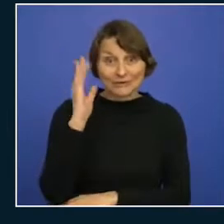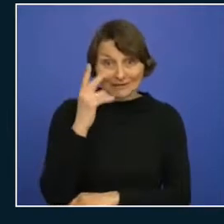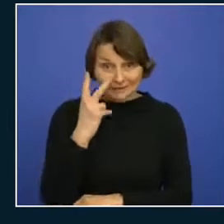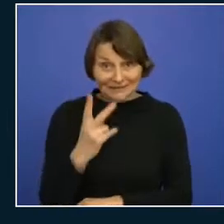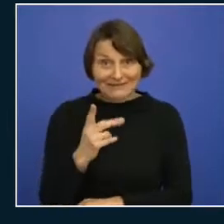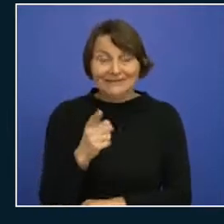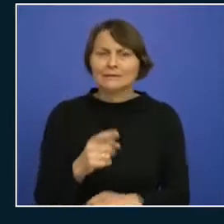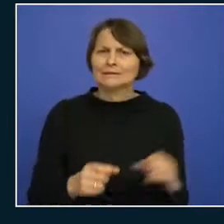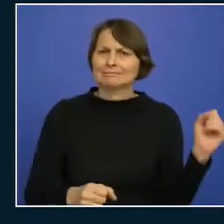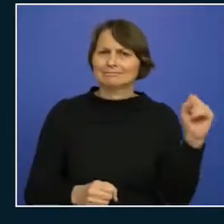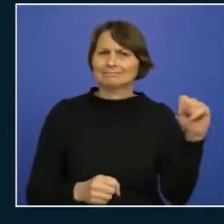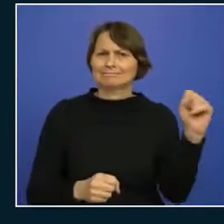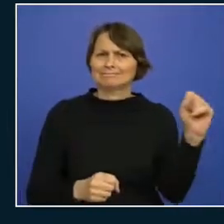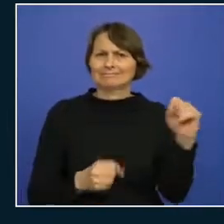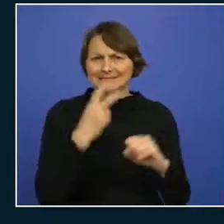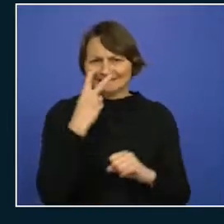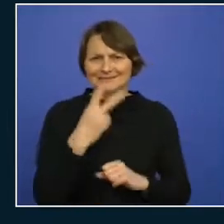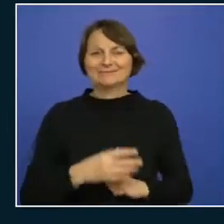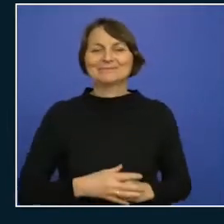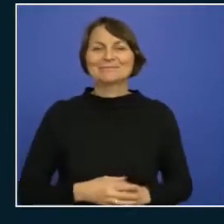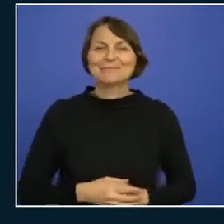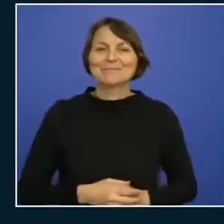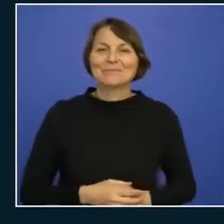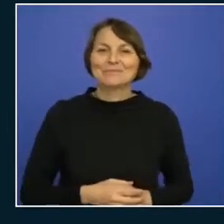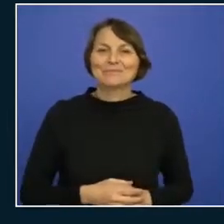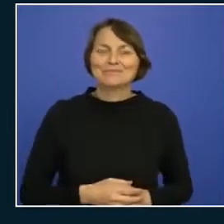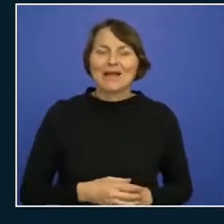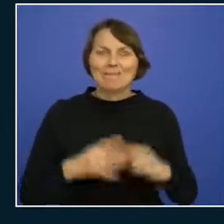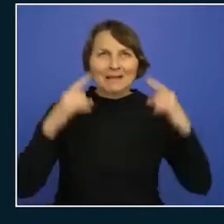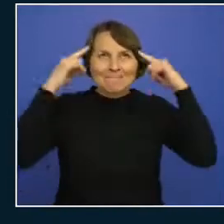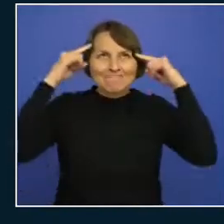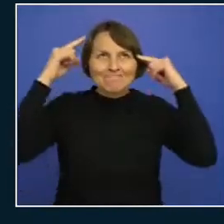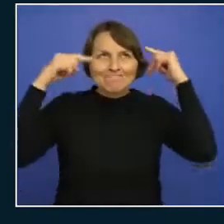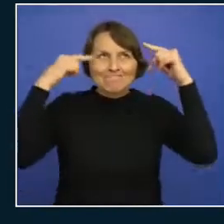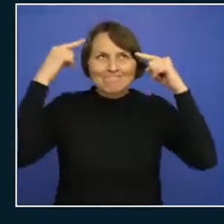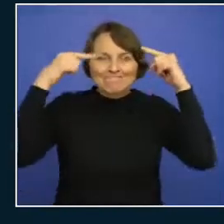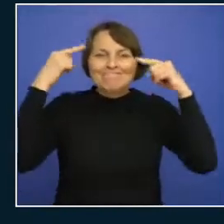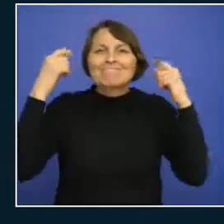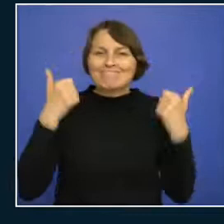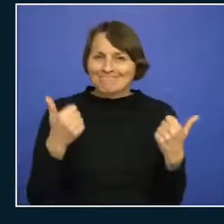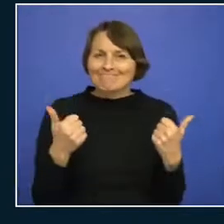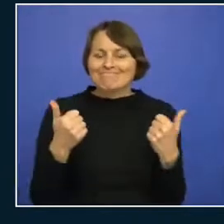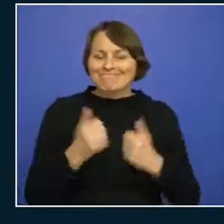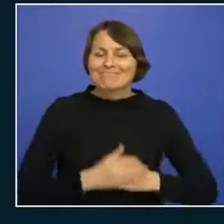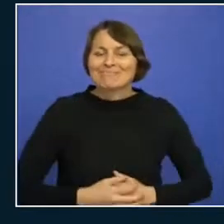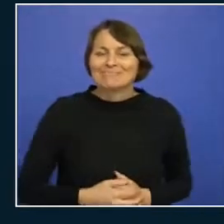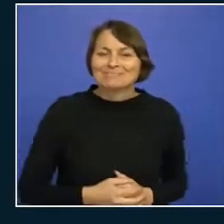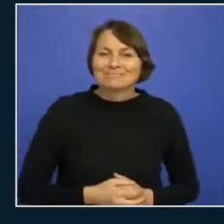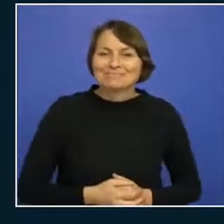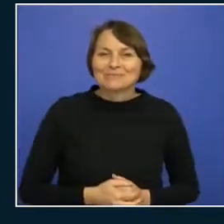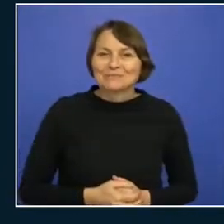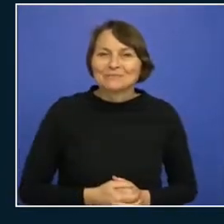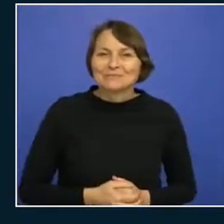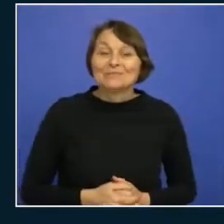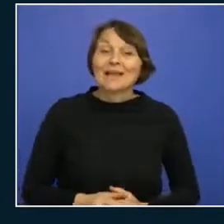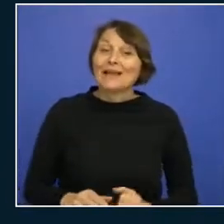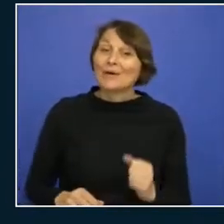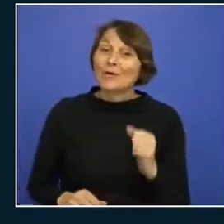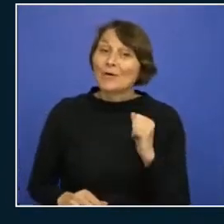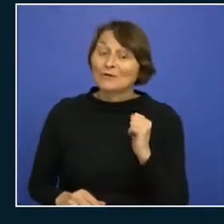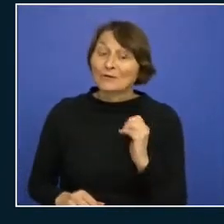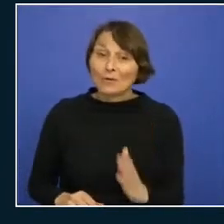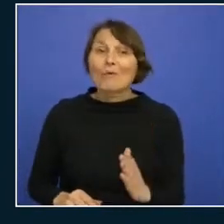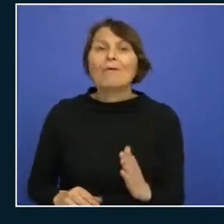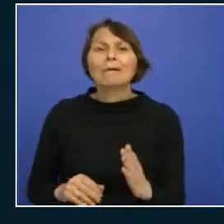hey i did that one i'm still processing that one i think and uh and of course the the the